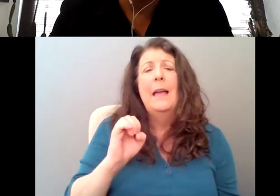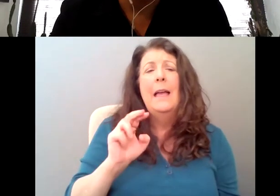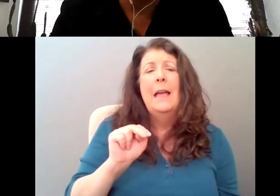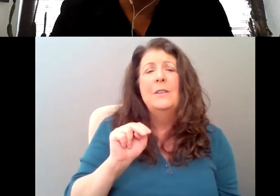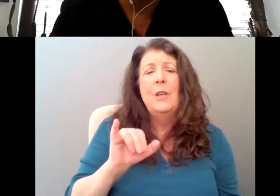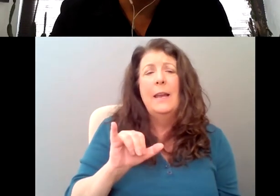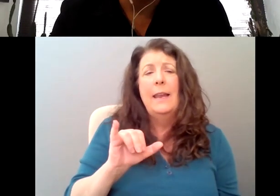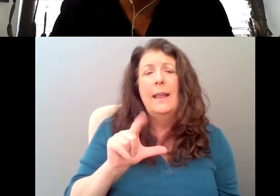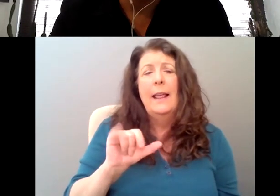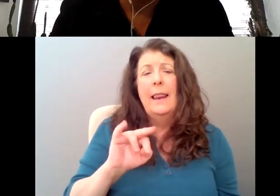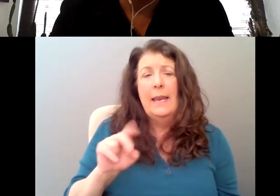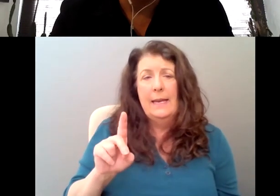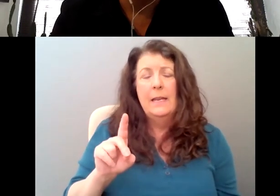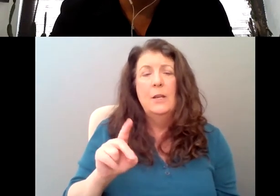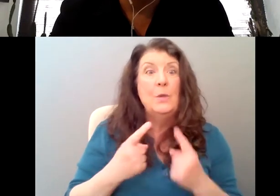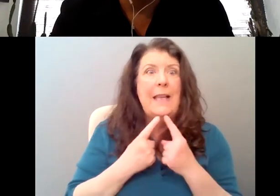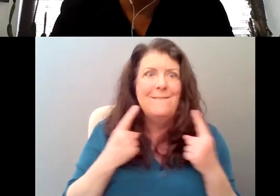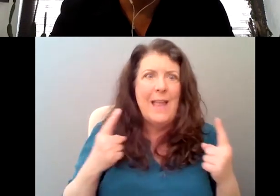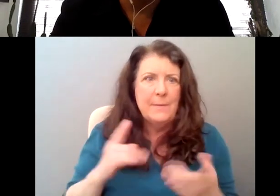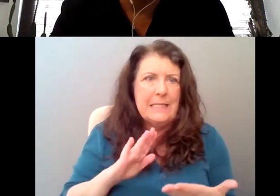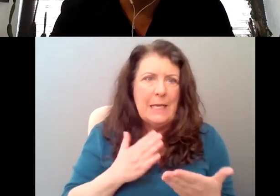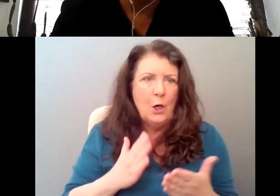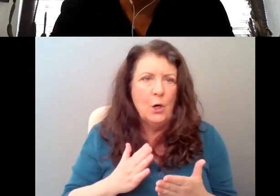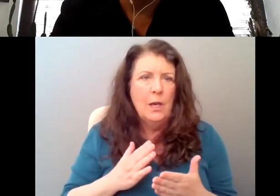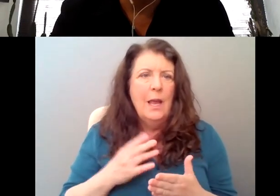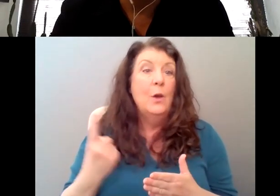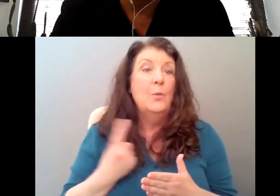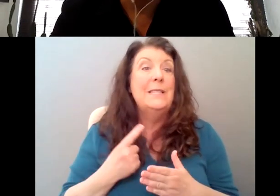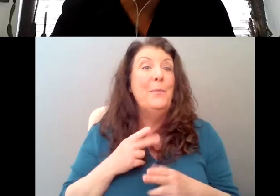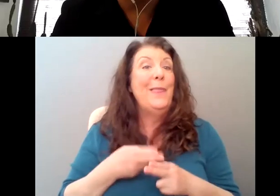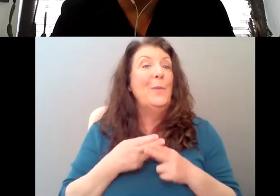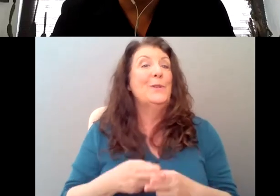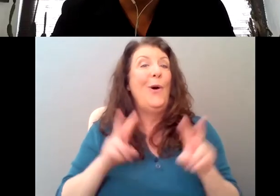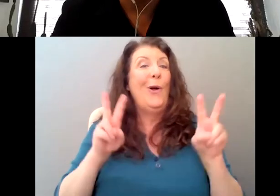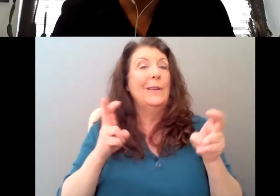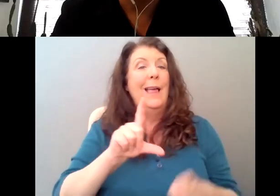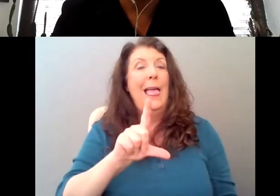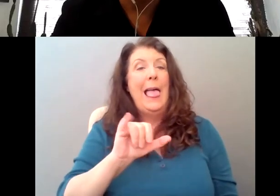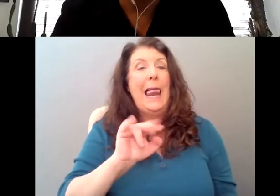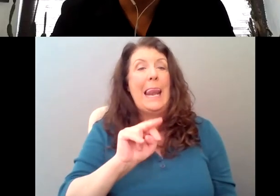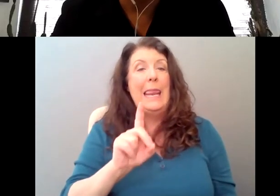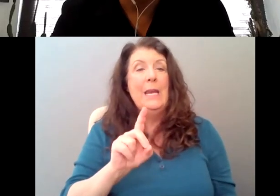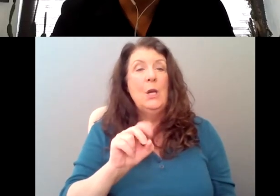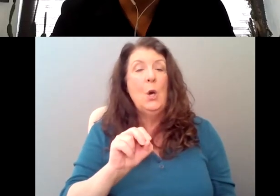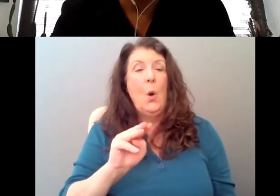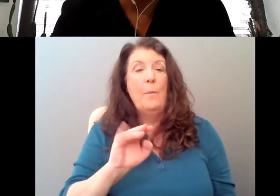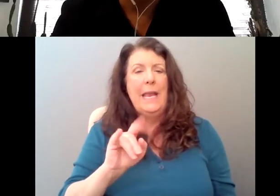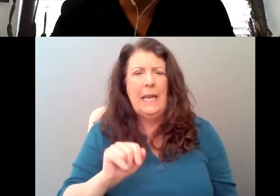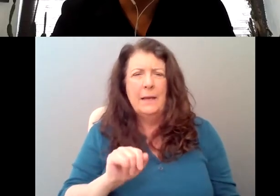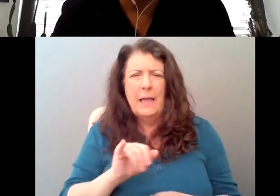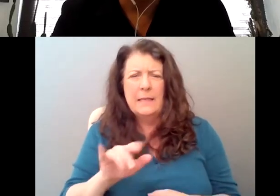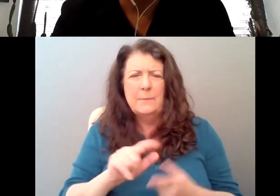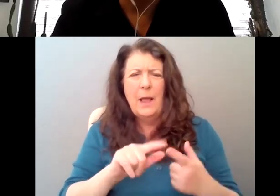very famous singer. And like, there was something called Lindomania, the, where people were, you know, following her on tour, like they would